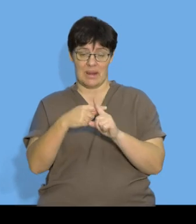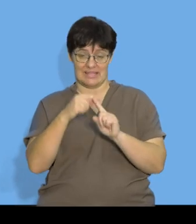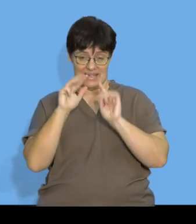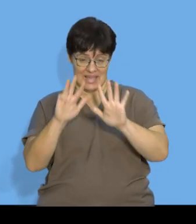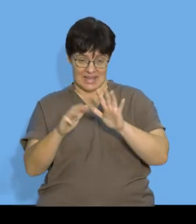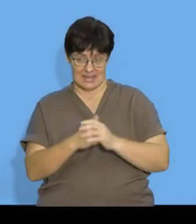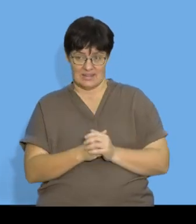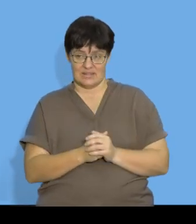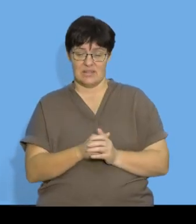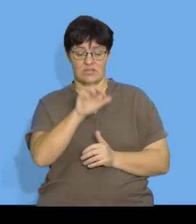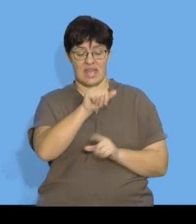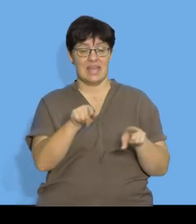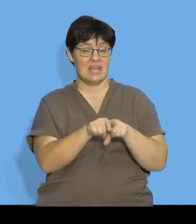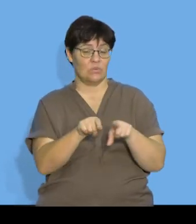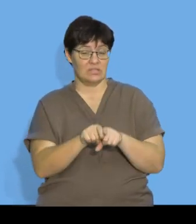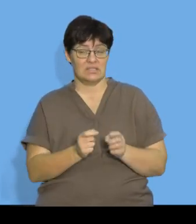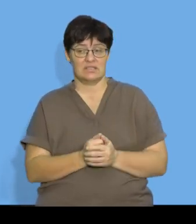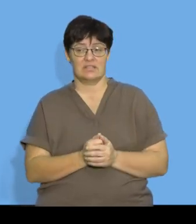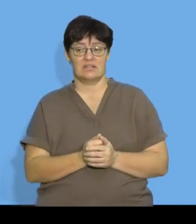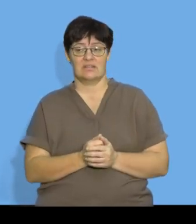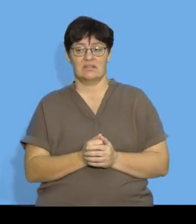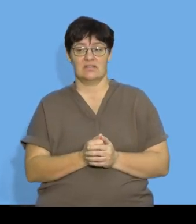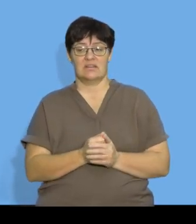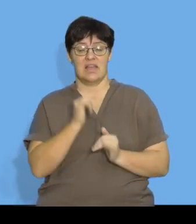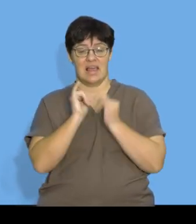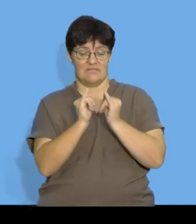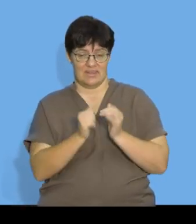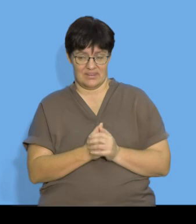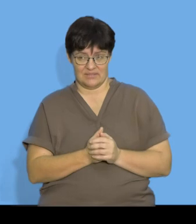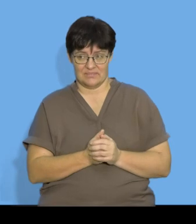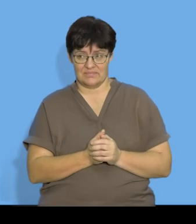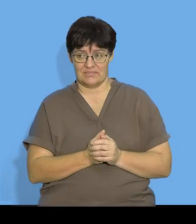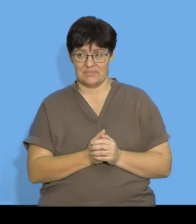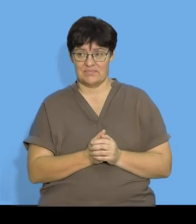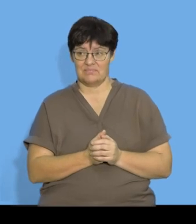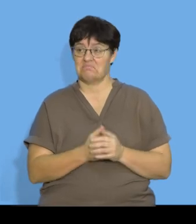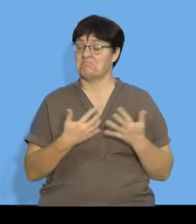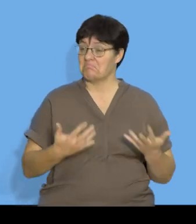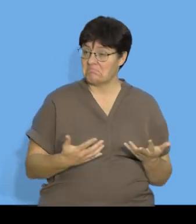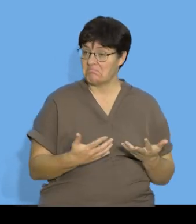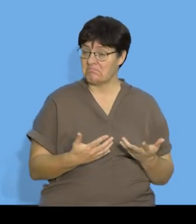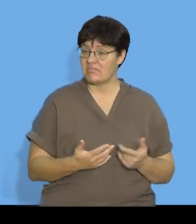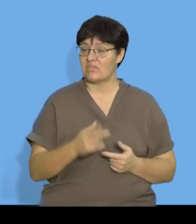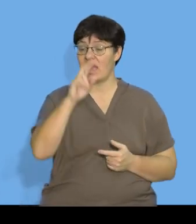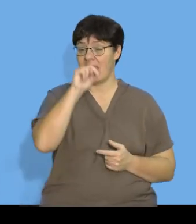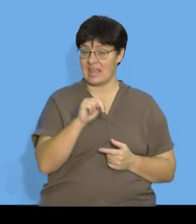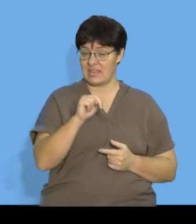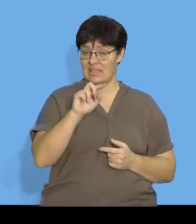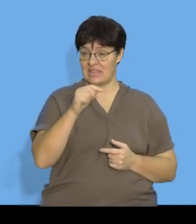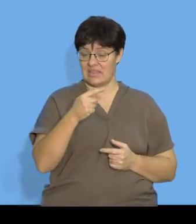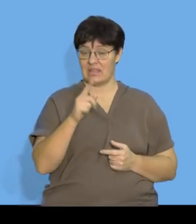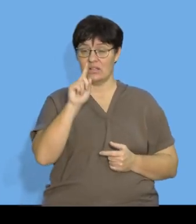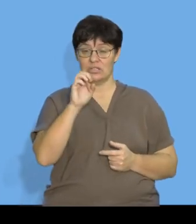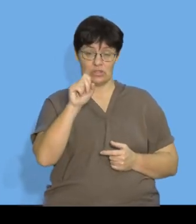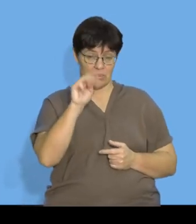so a is equal to 11 so if I'm determining an nth term